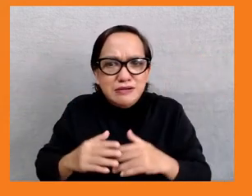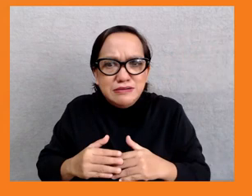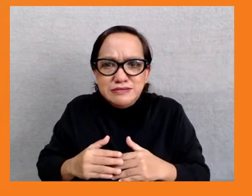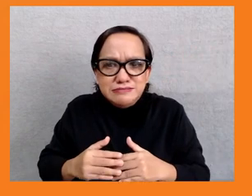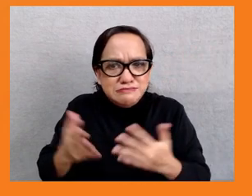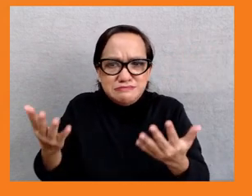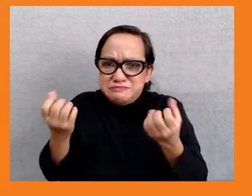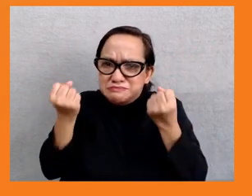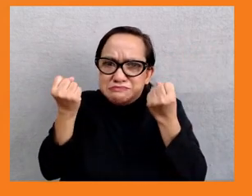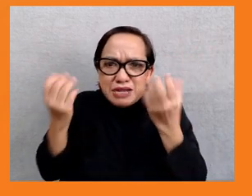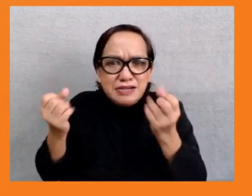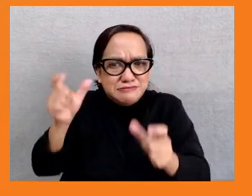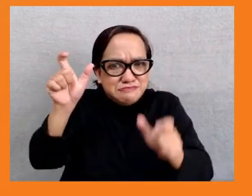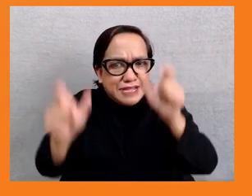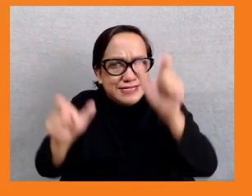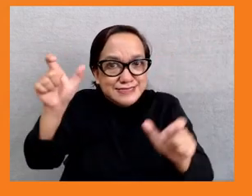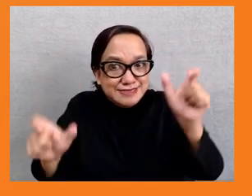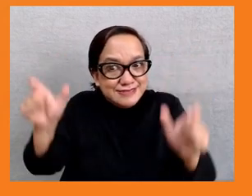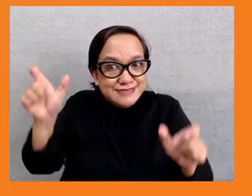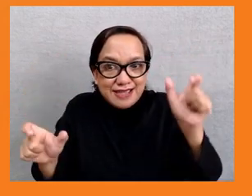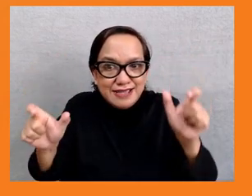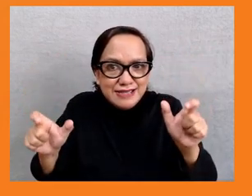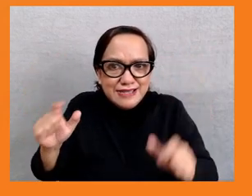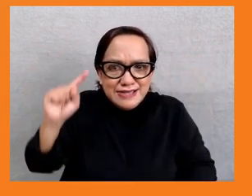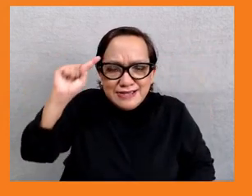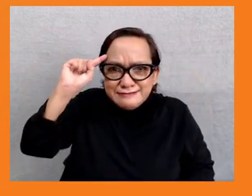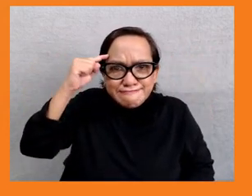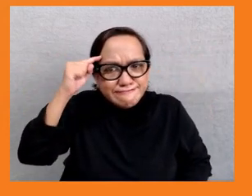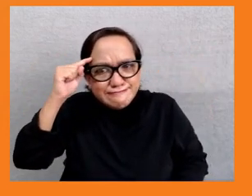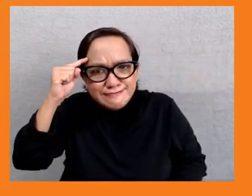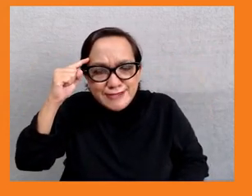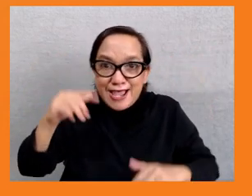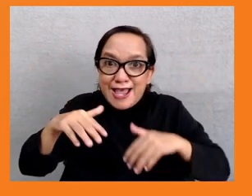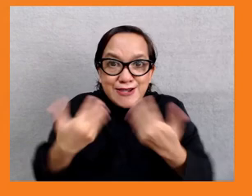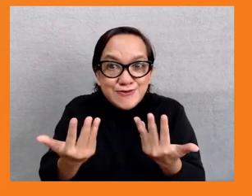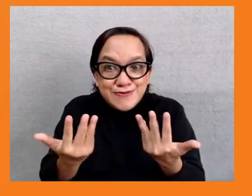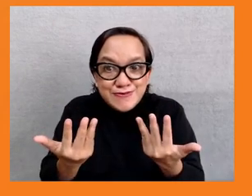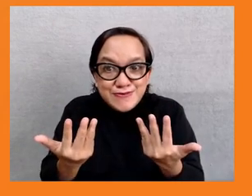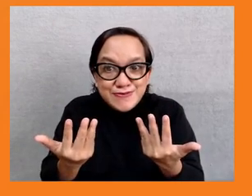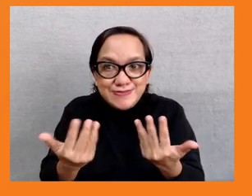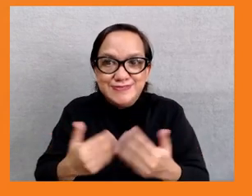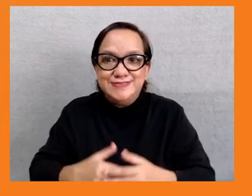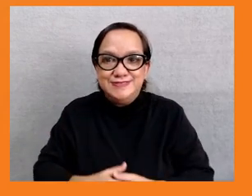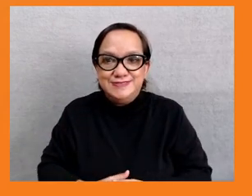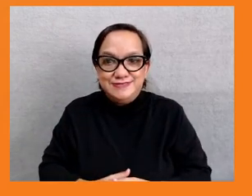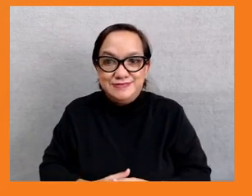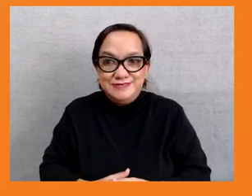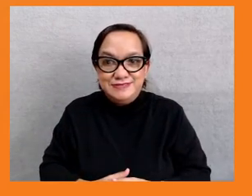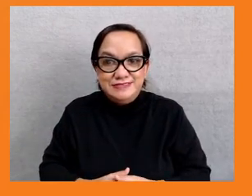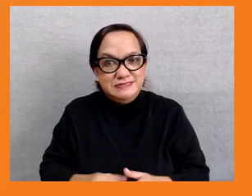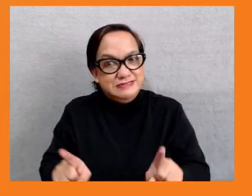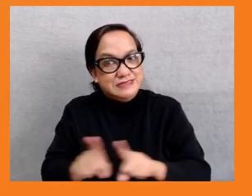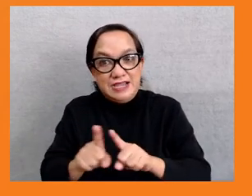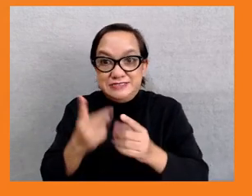Any thoughts on that? maybe I'll ask the next one with it as well because these are both about disasters. The next one is that